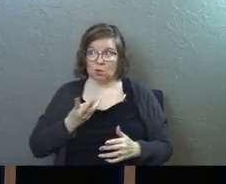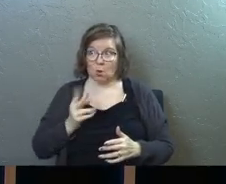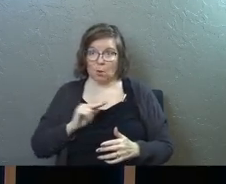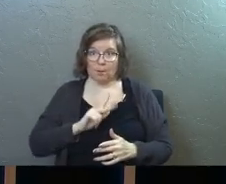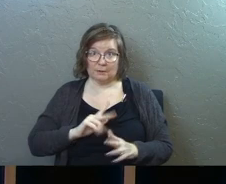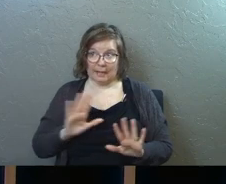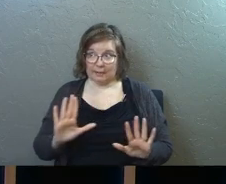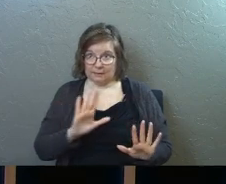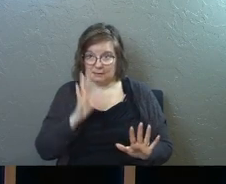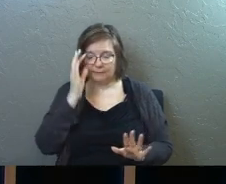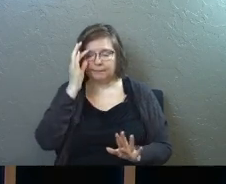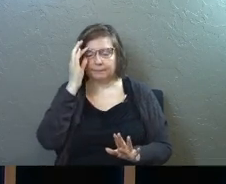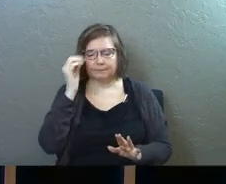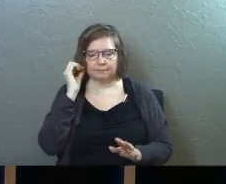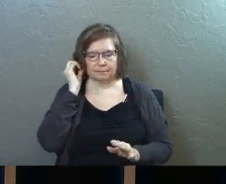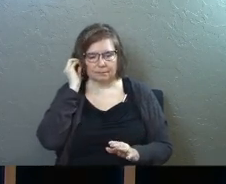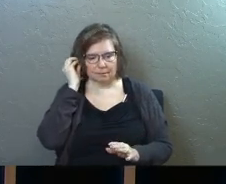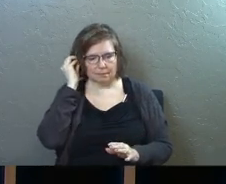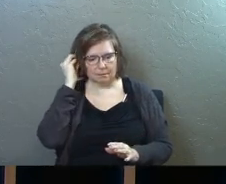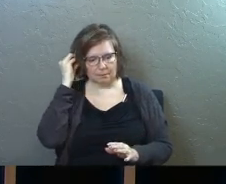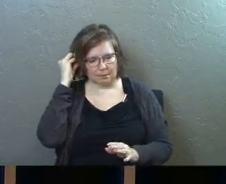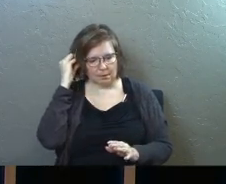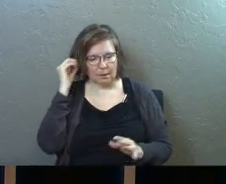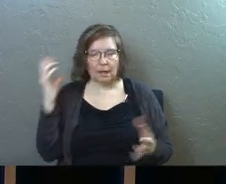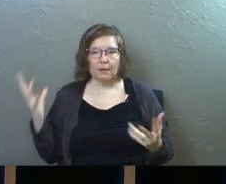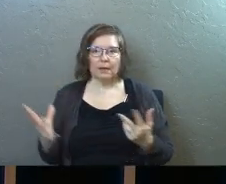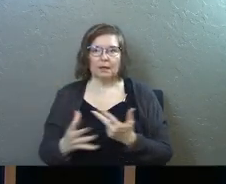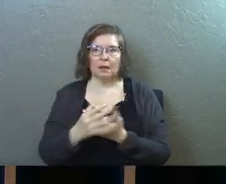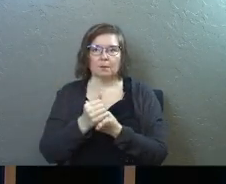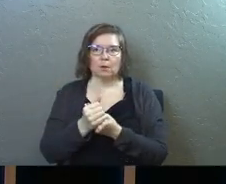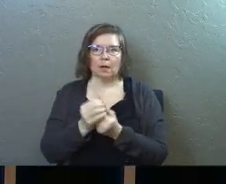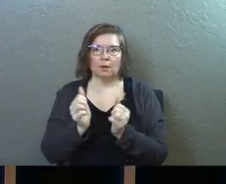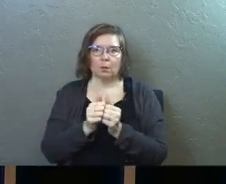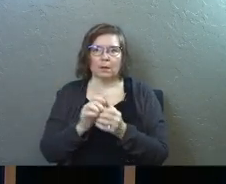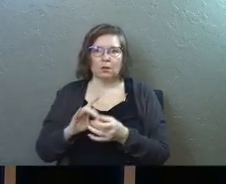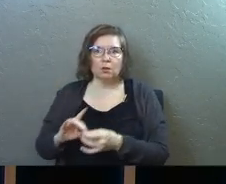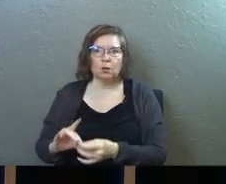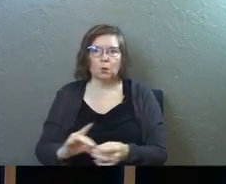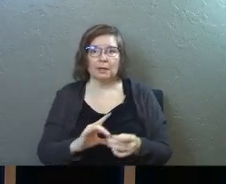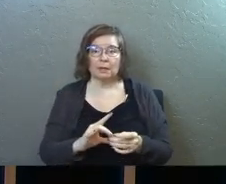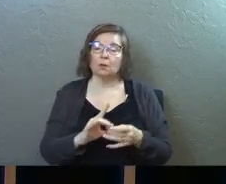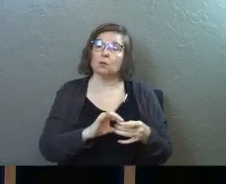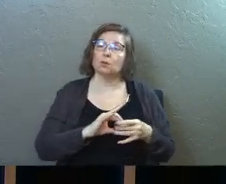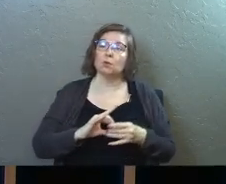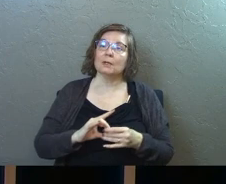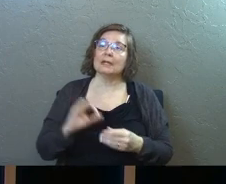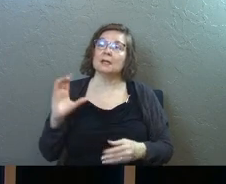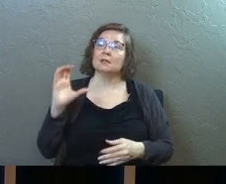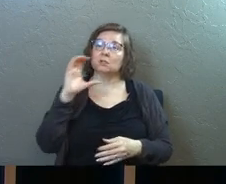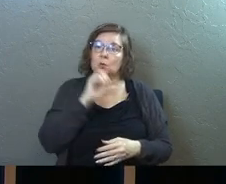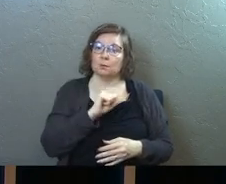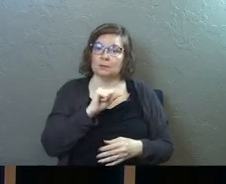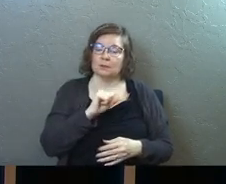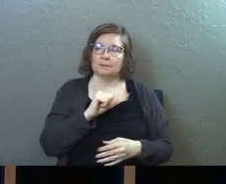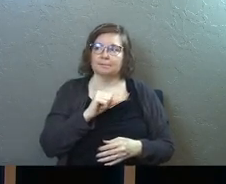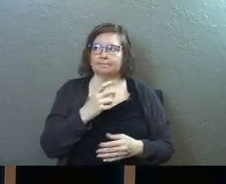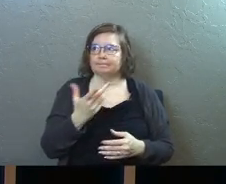and they come together in unity see unity assumes